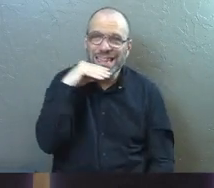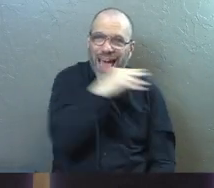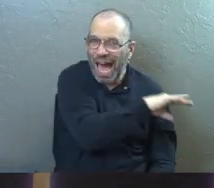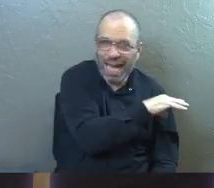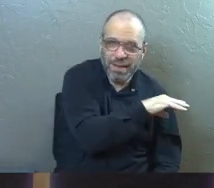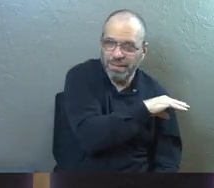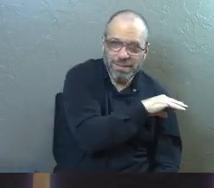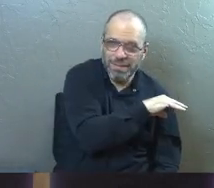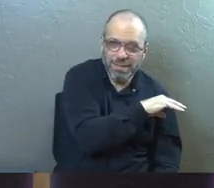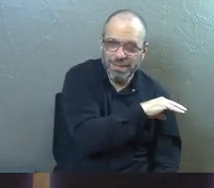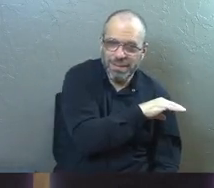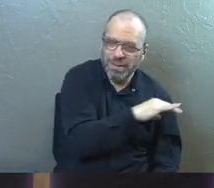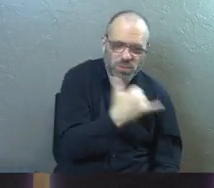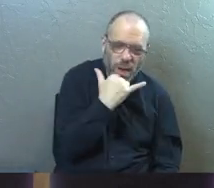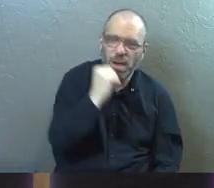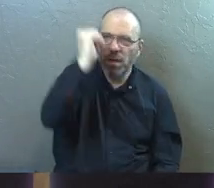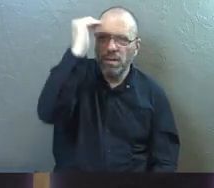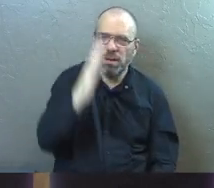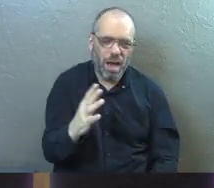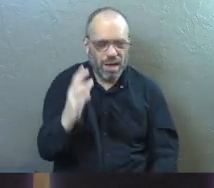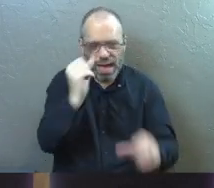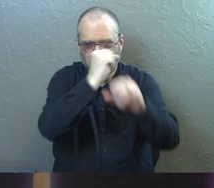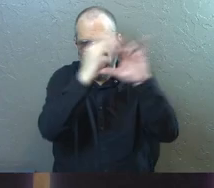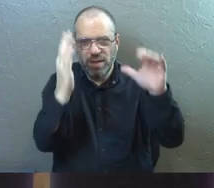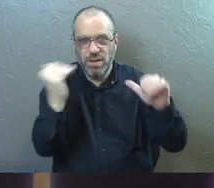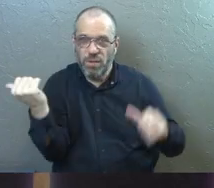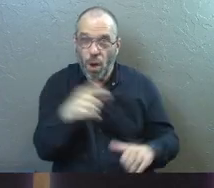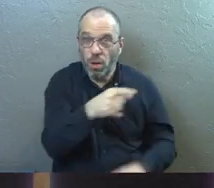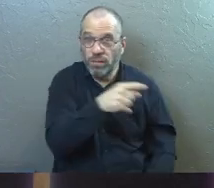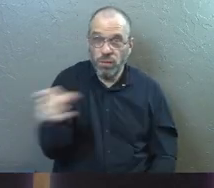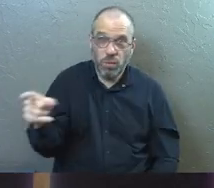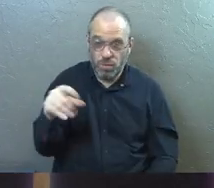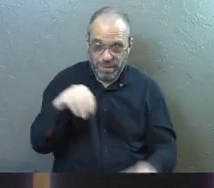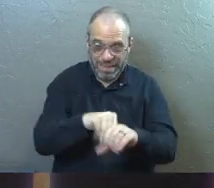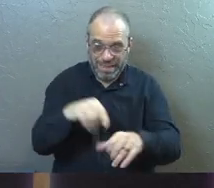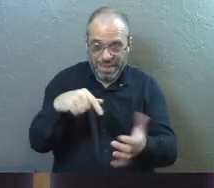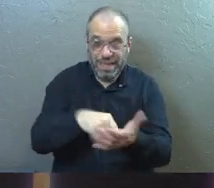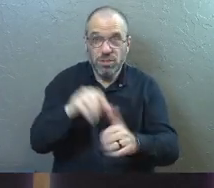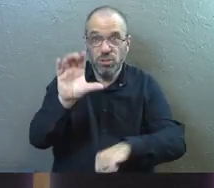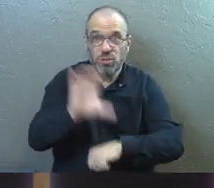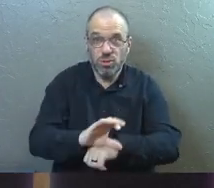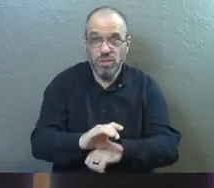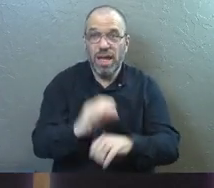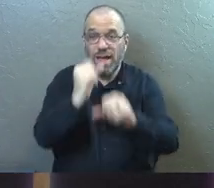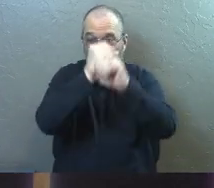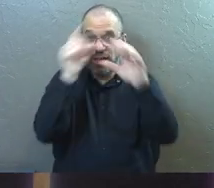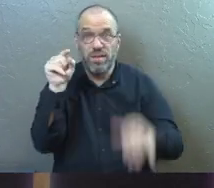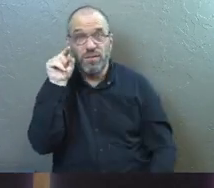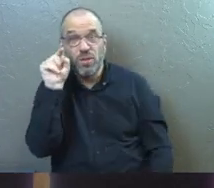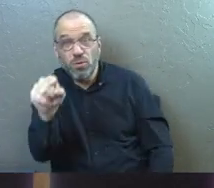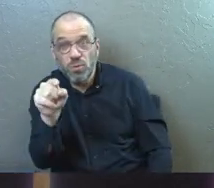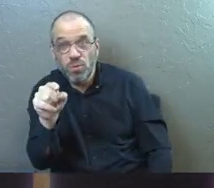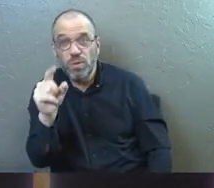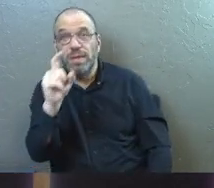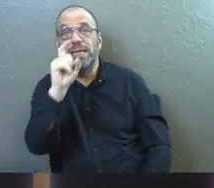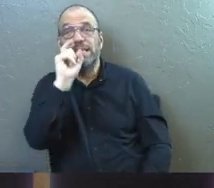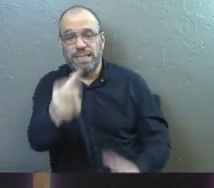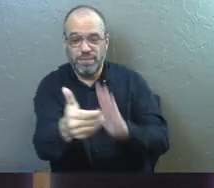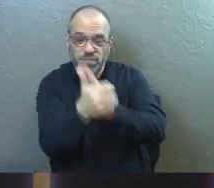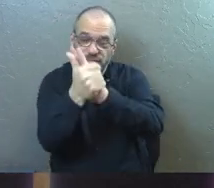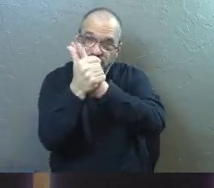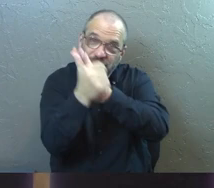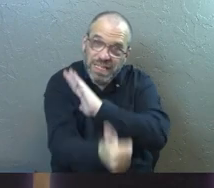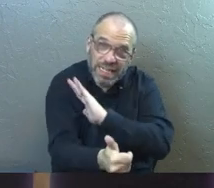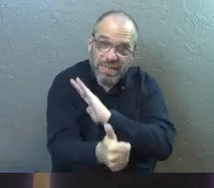That's wrong. God has a vision for every single person sitting here in this church today. He has a vision for you. He's gifted you.